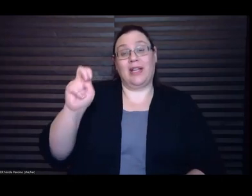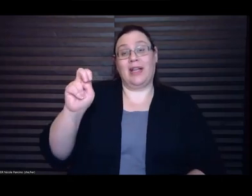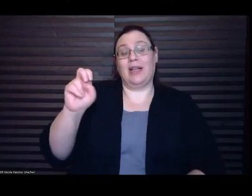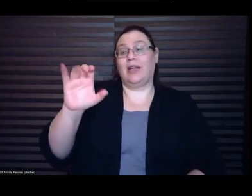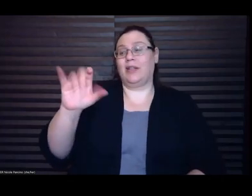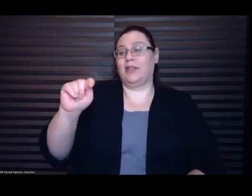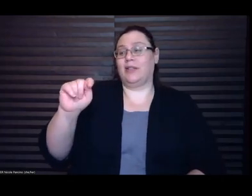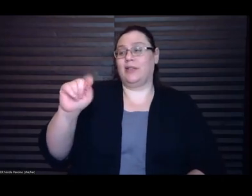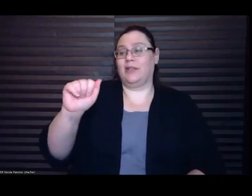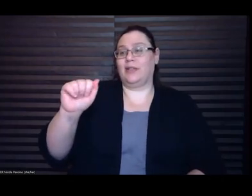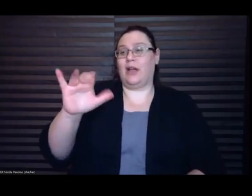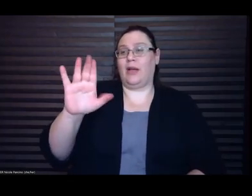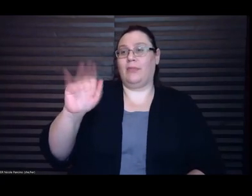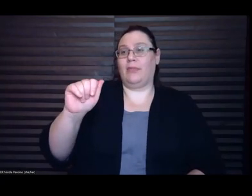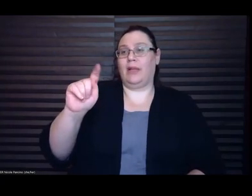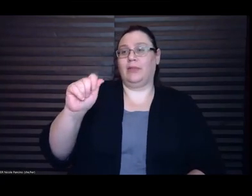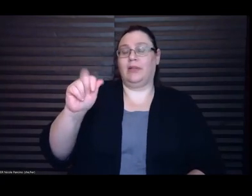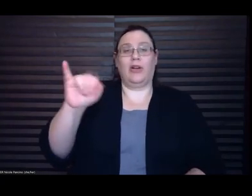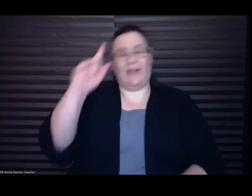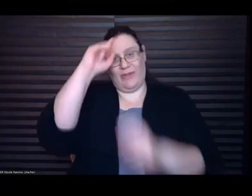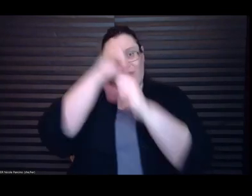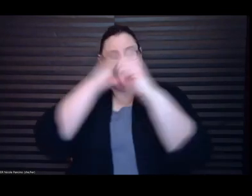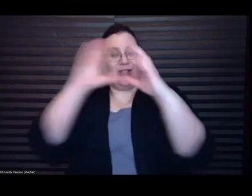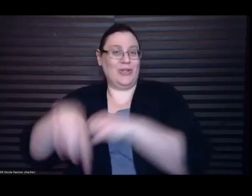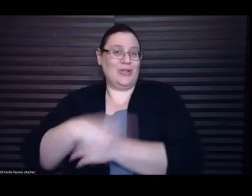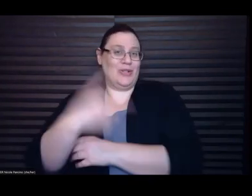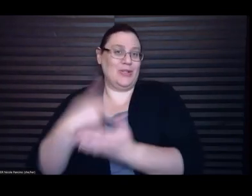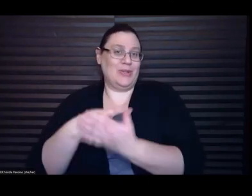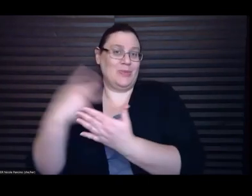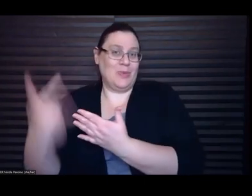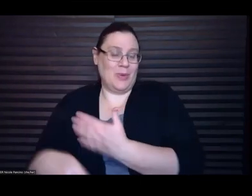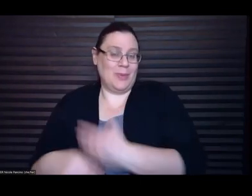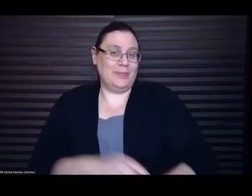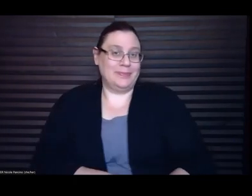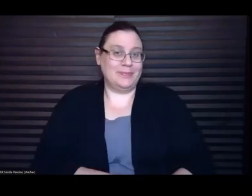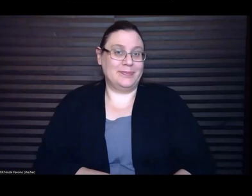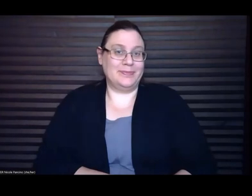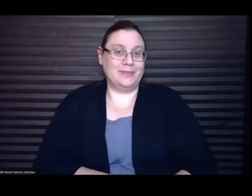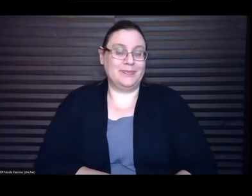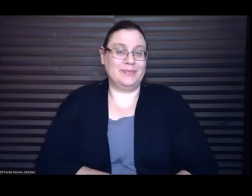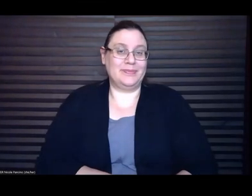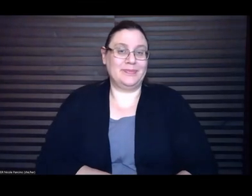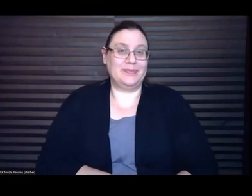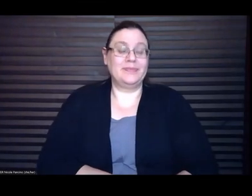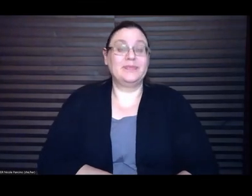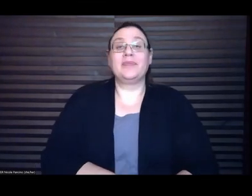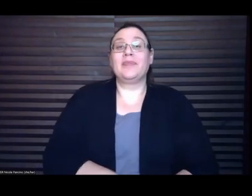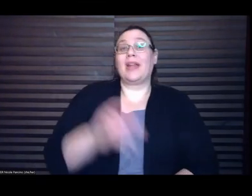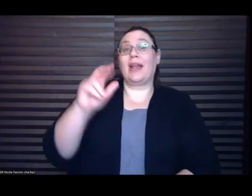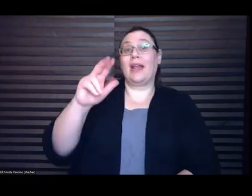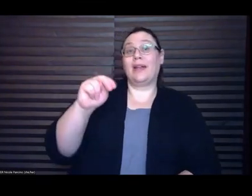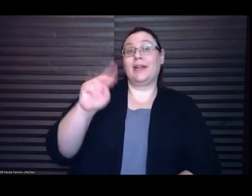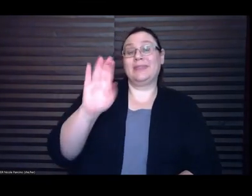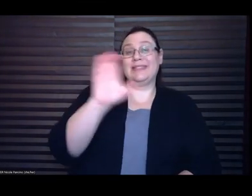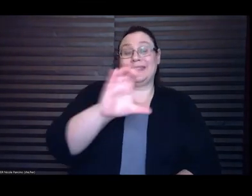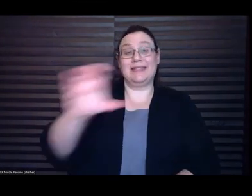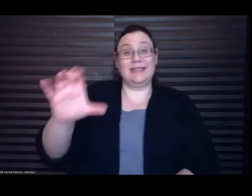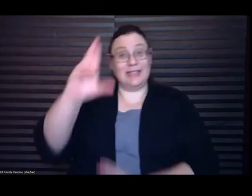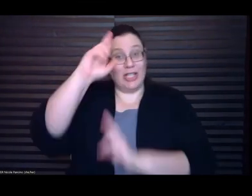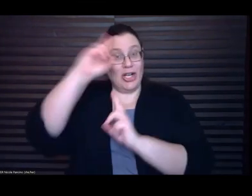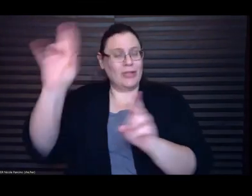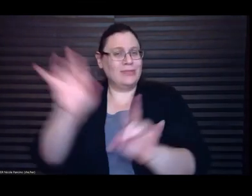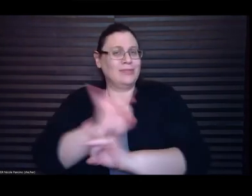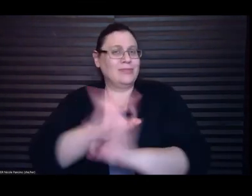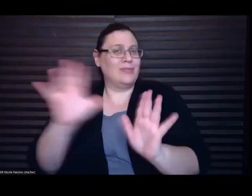today's program. The National Book Critics Circle honors outstanding writing and fosters a national conversation about